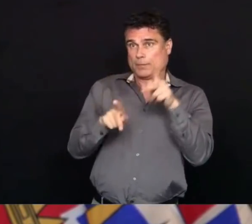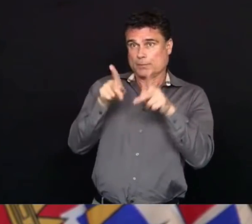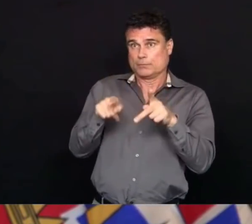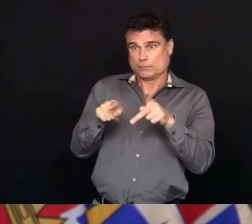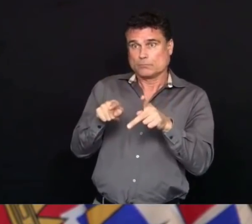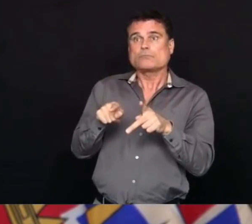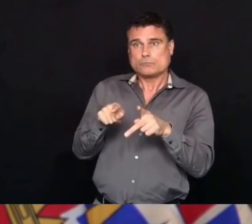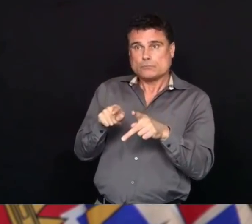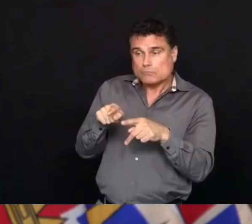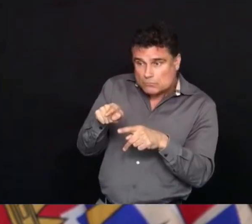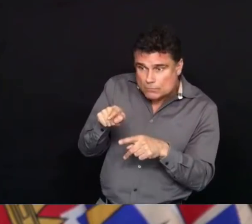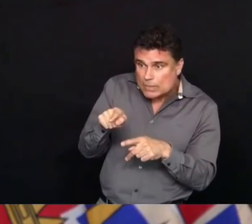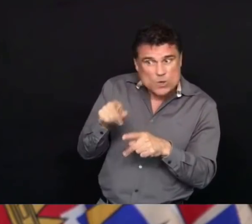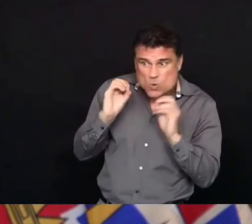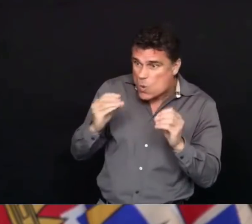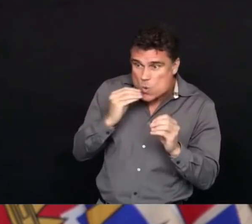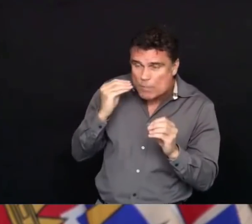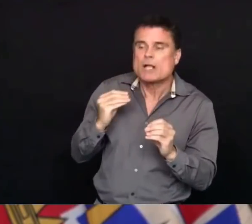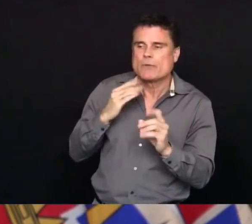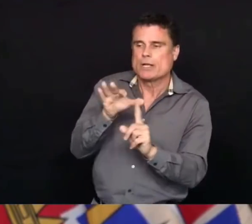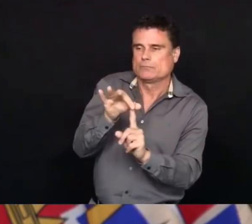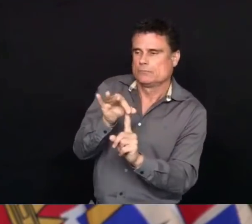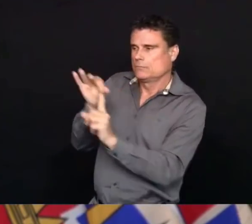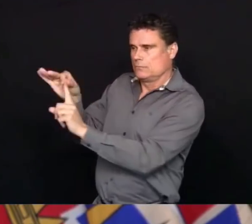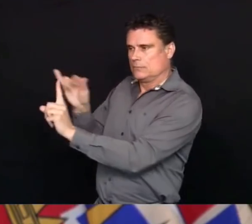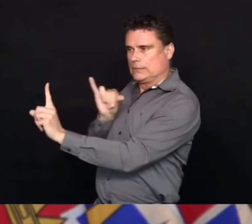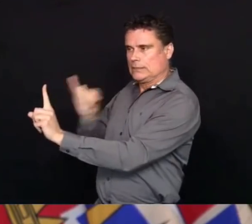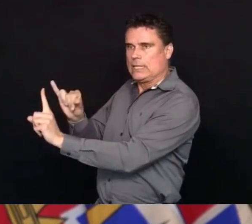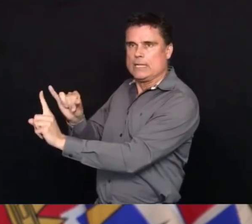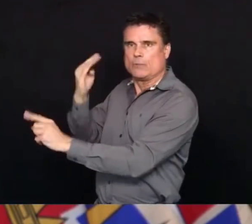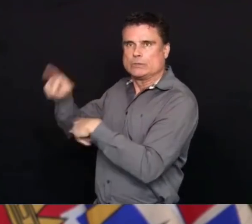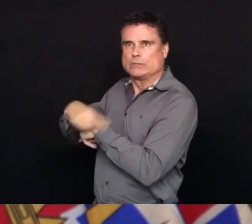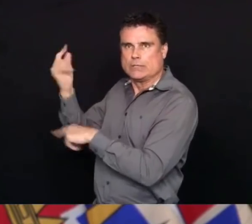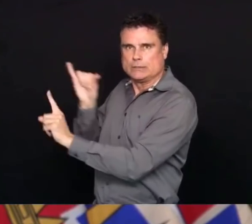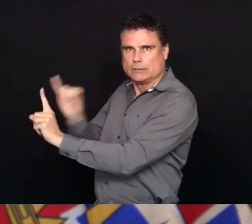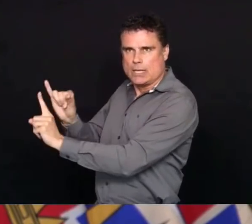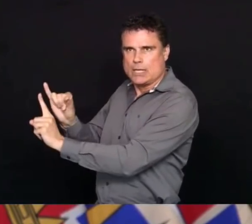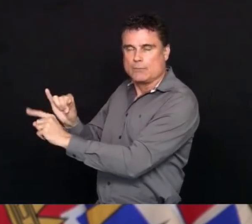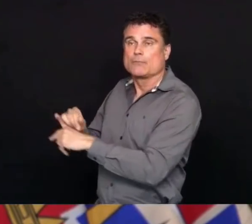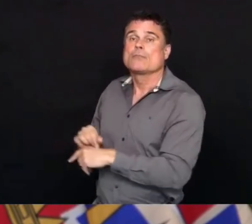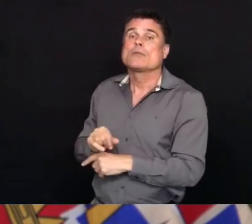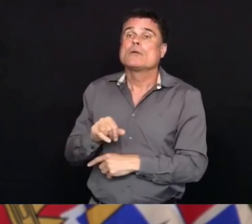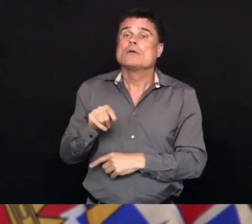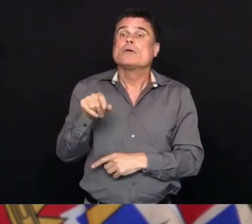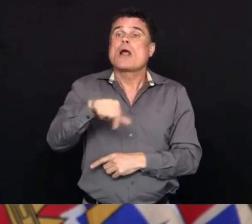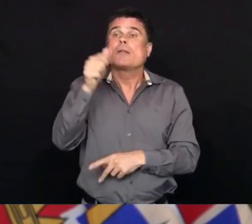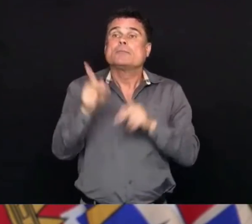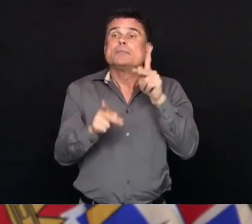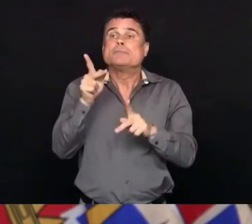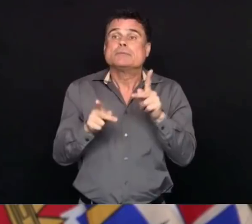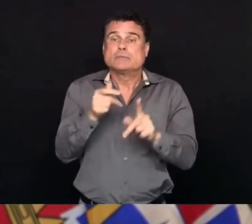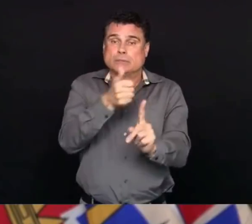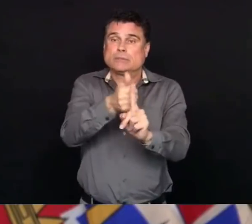to self-isolate. So that, I think, is a big success story and an important part of our firewall for the future.